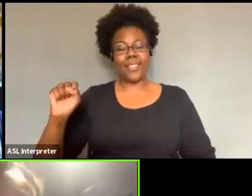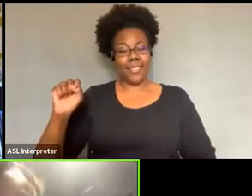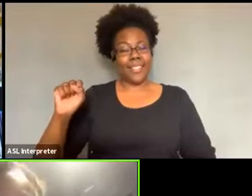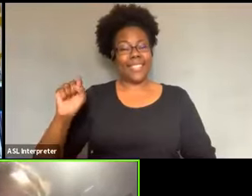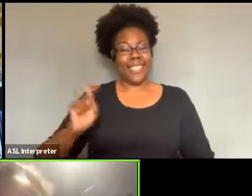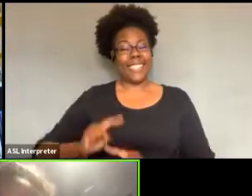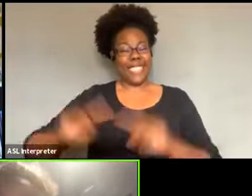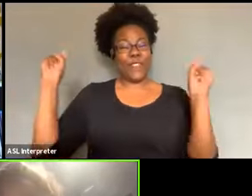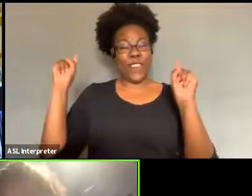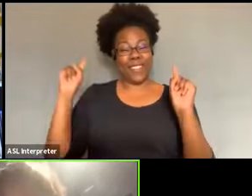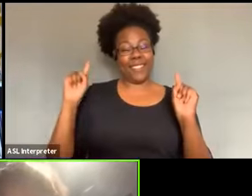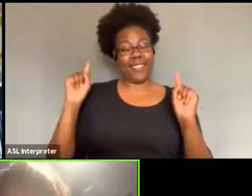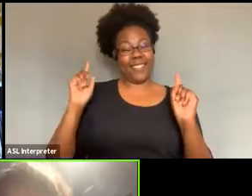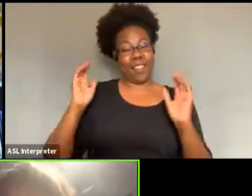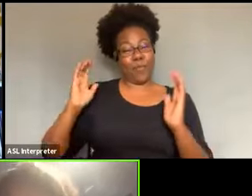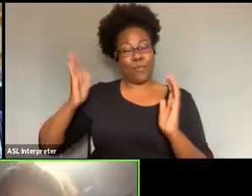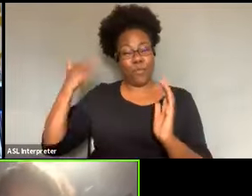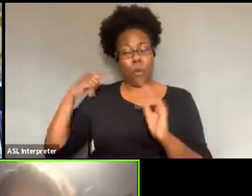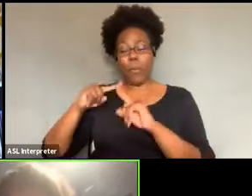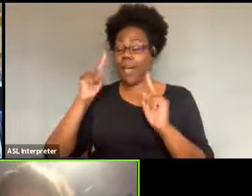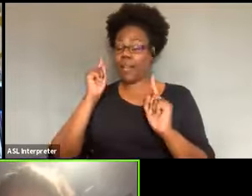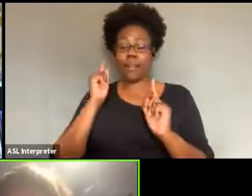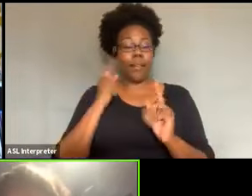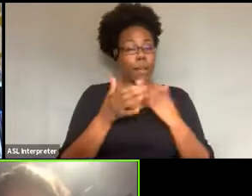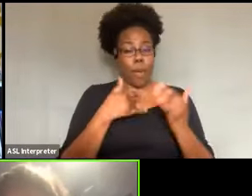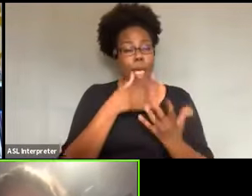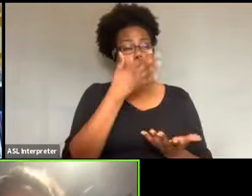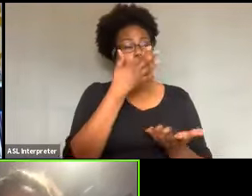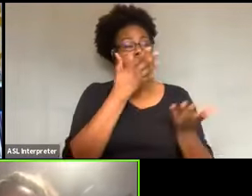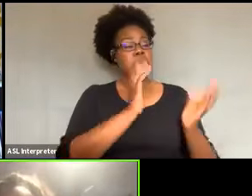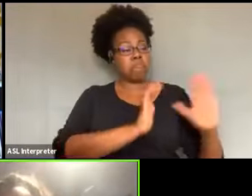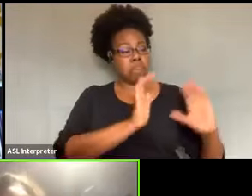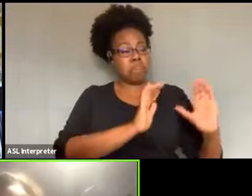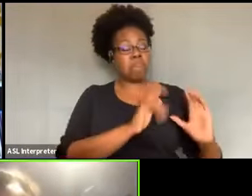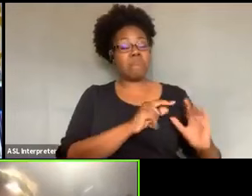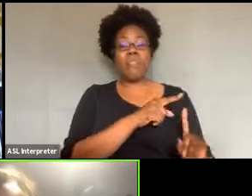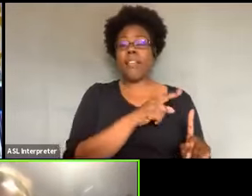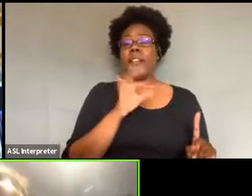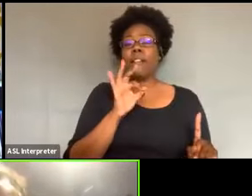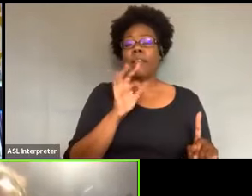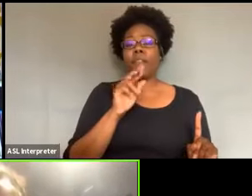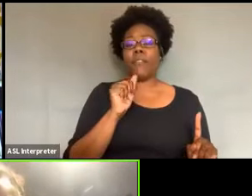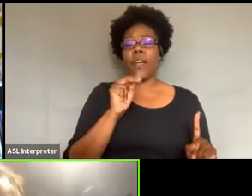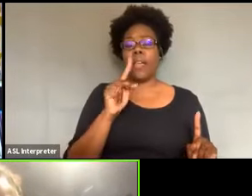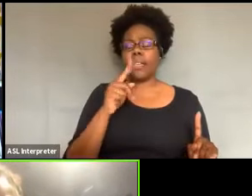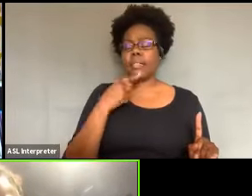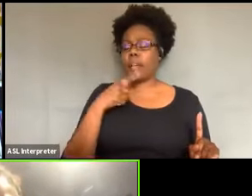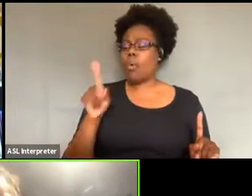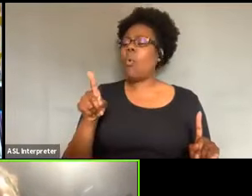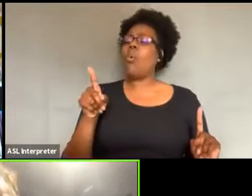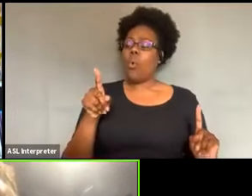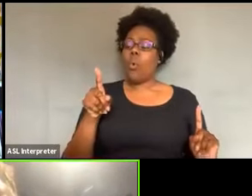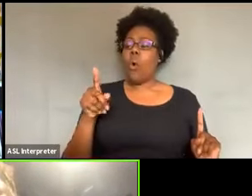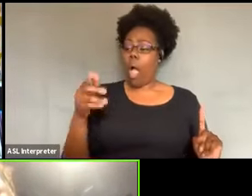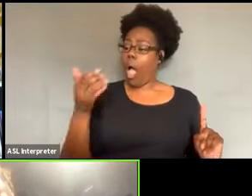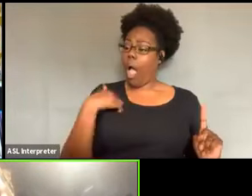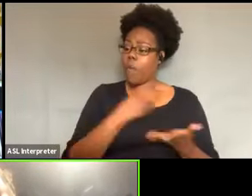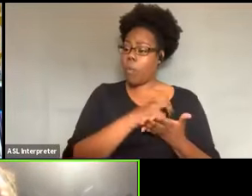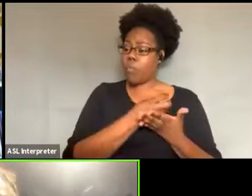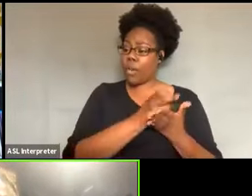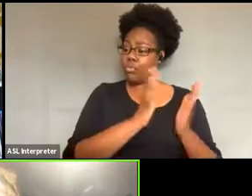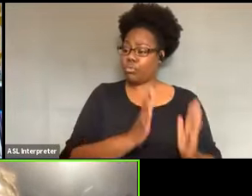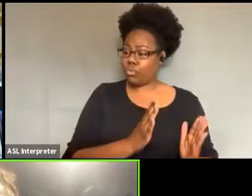But Frank and I, and he, he said, well, you know, he has these, um, break dancers at that, uh, he wanted me to see.